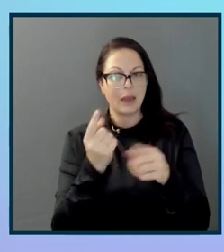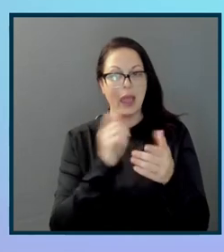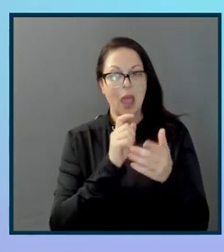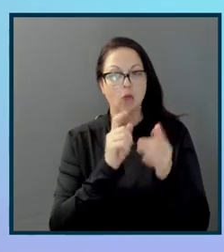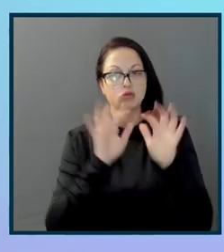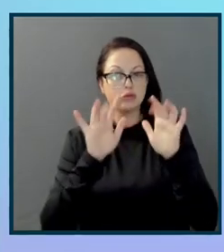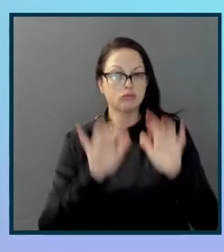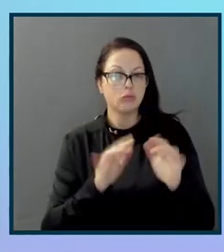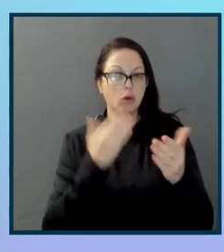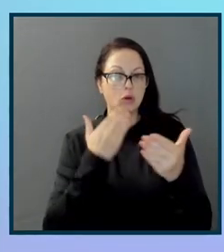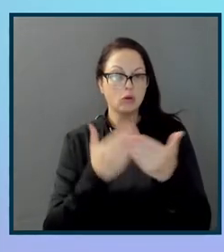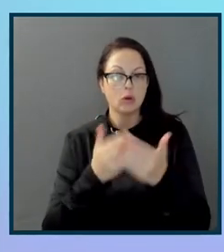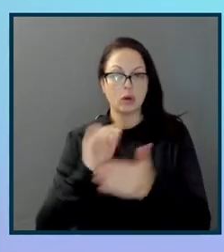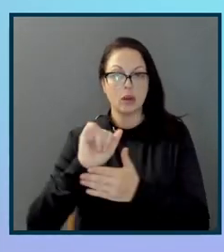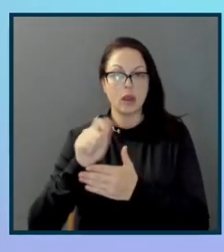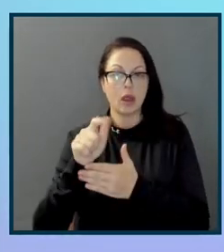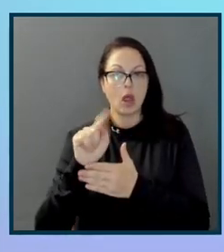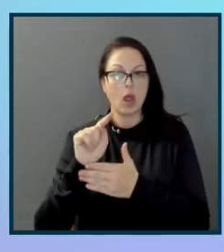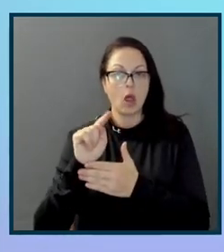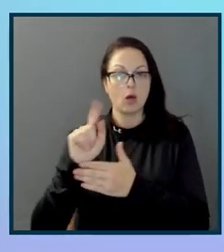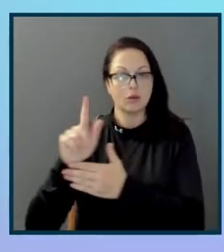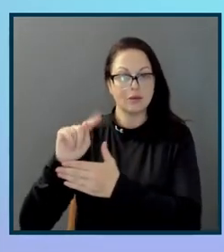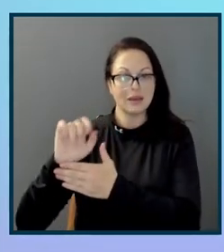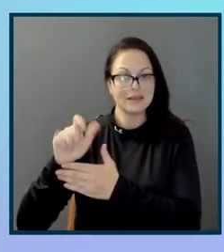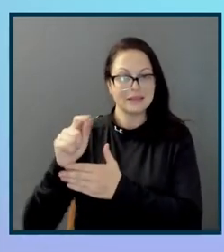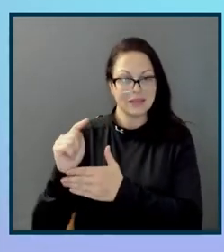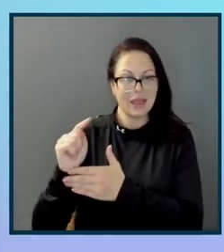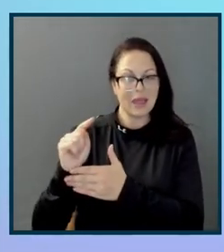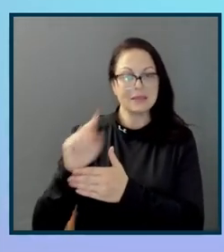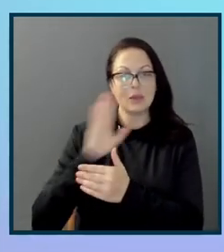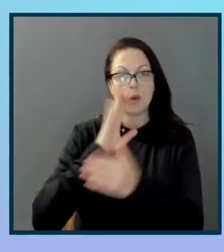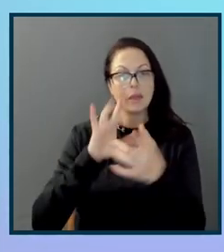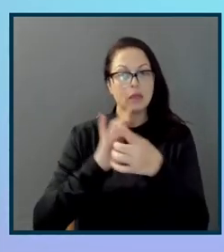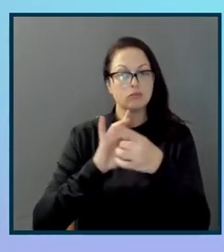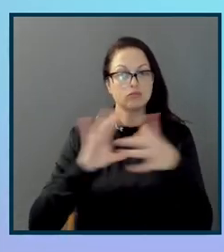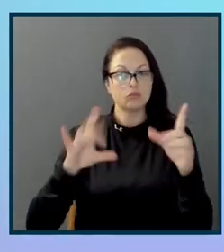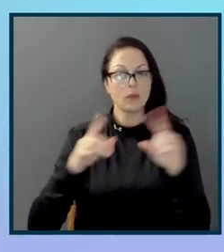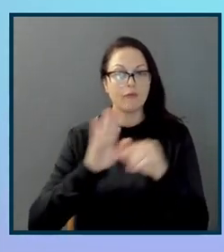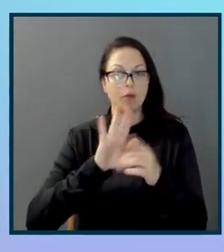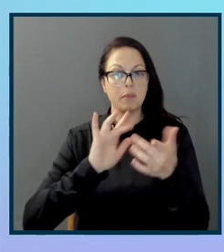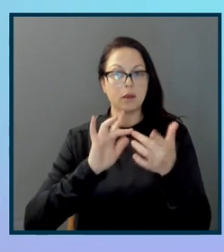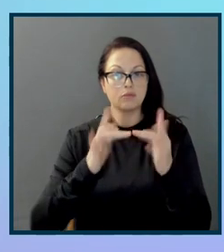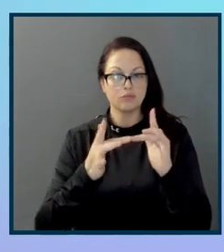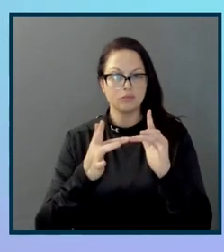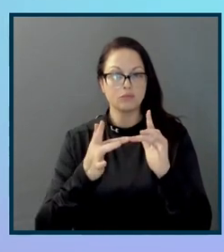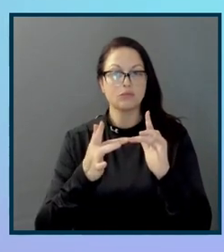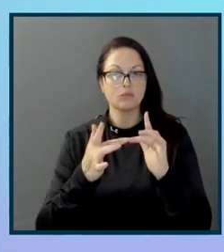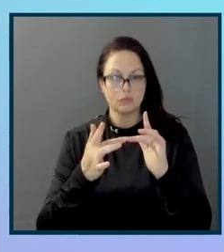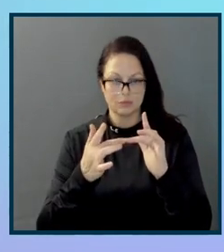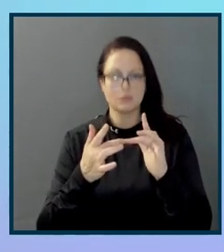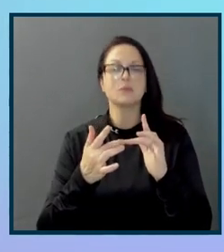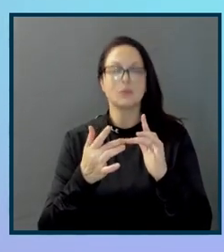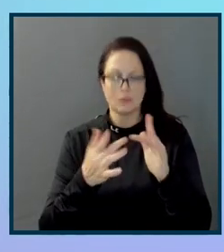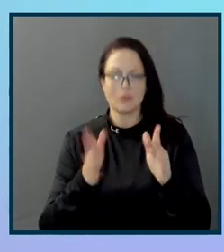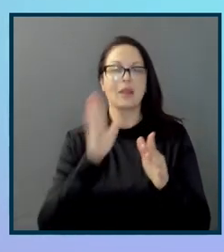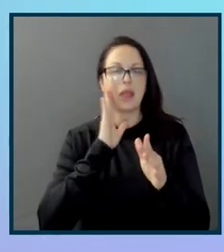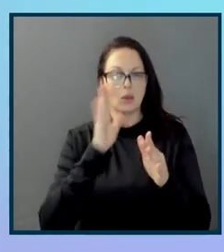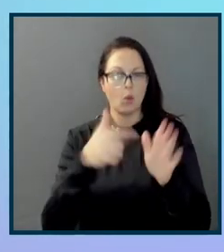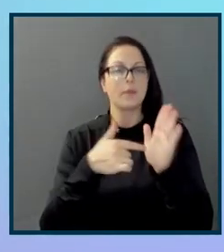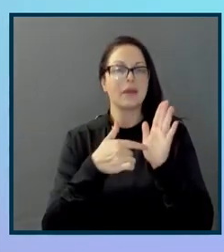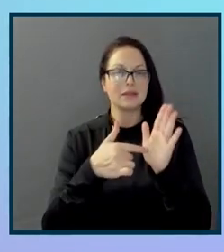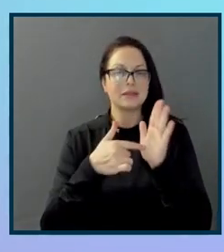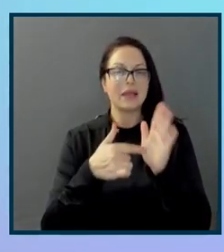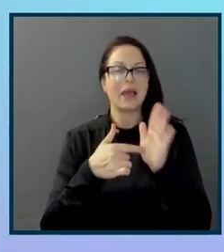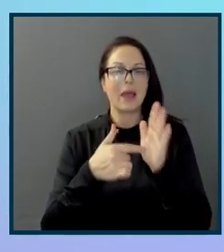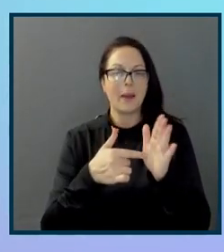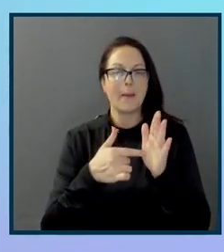have some examples that are totally disconnected from their site so we can just provide a good baseline. Then we'll take an example or two from their site